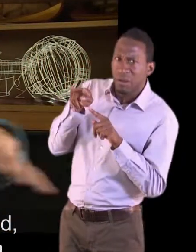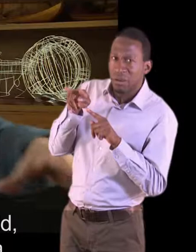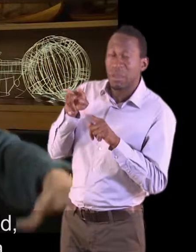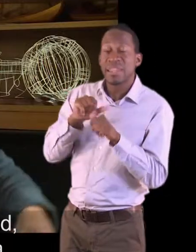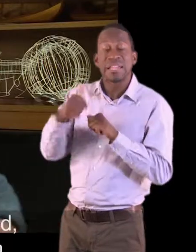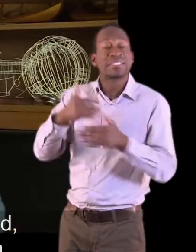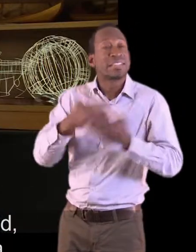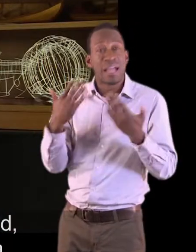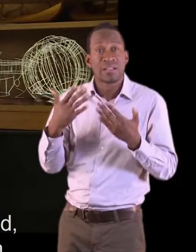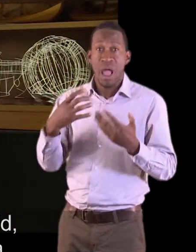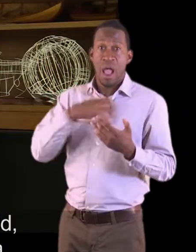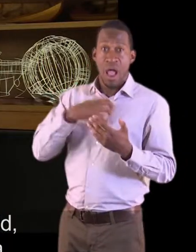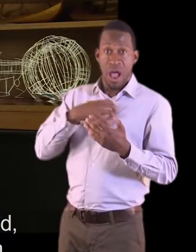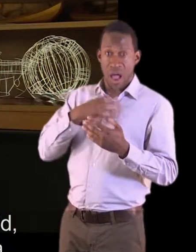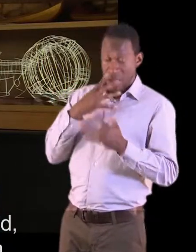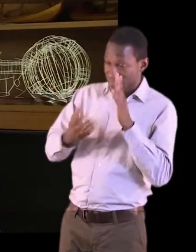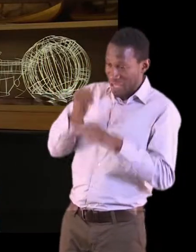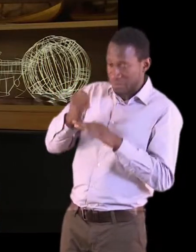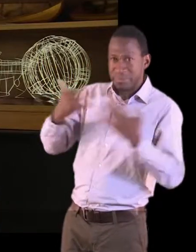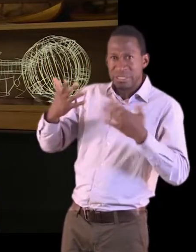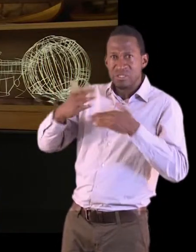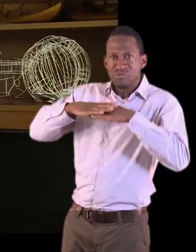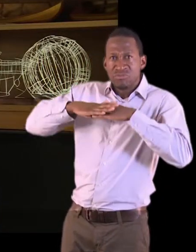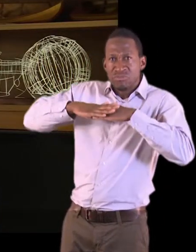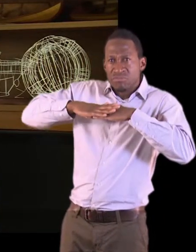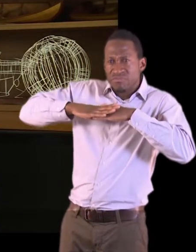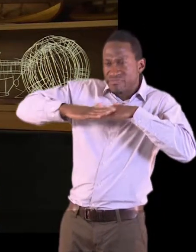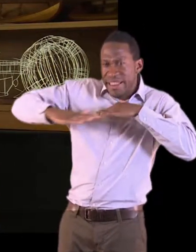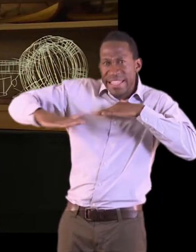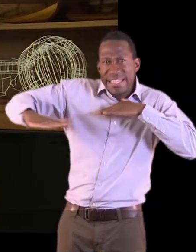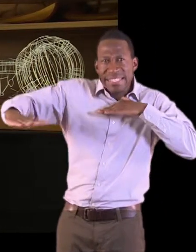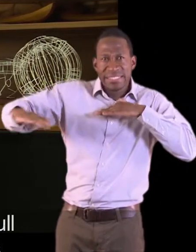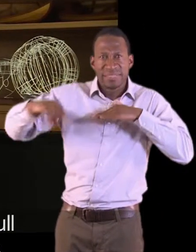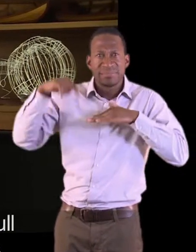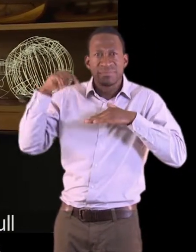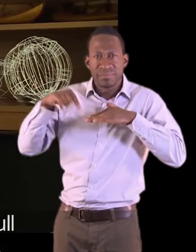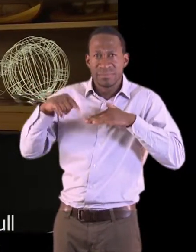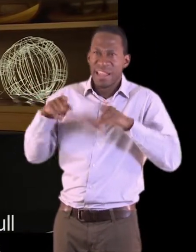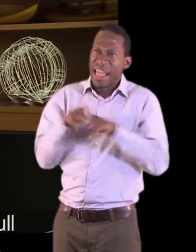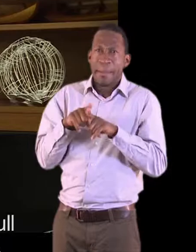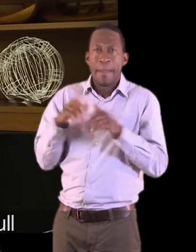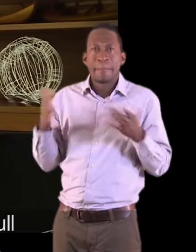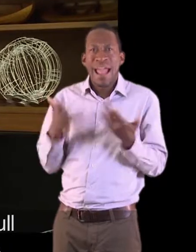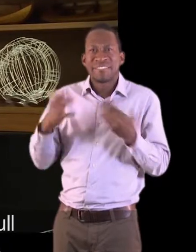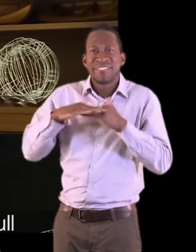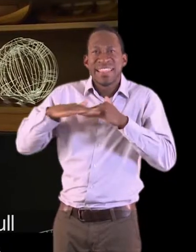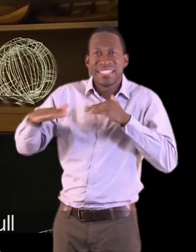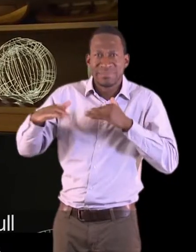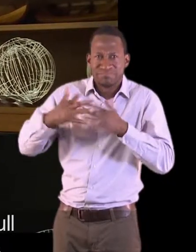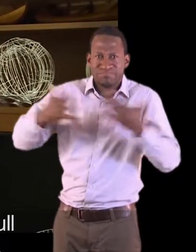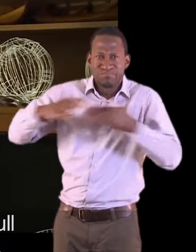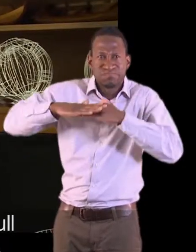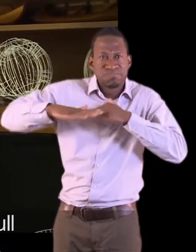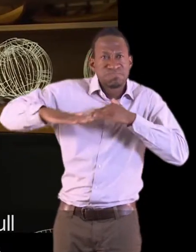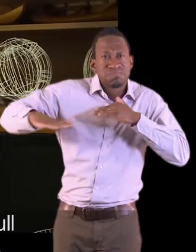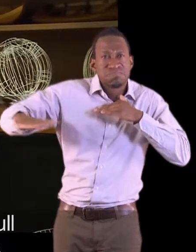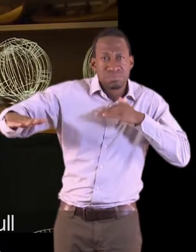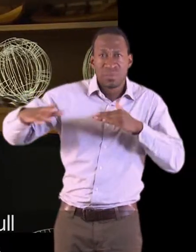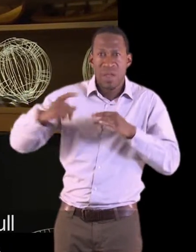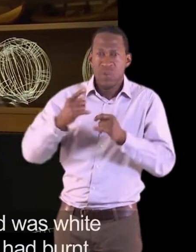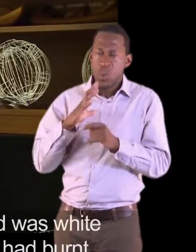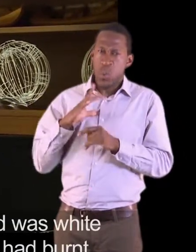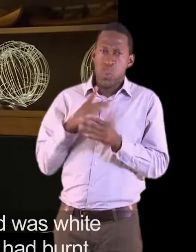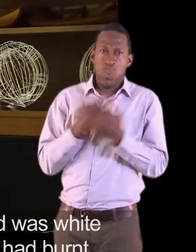was a big flat area. Big grassed area. And it had taken a full load of incendiaries.